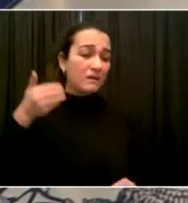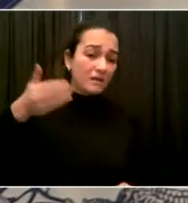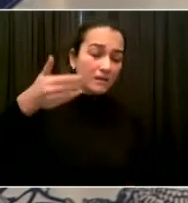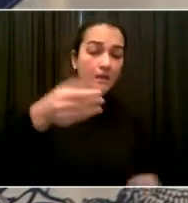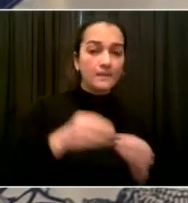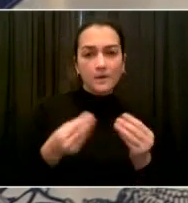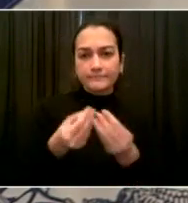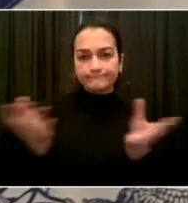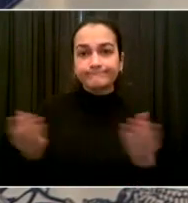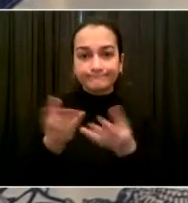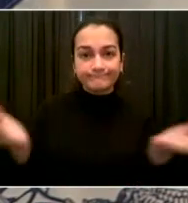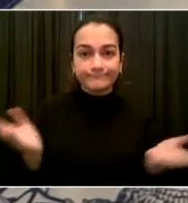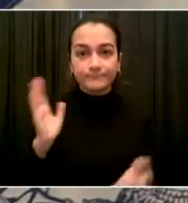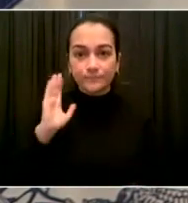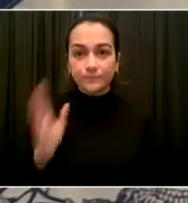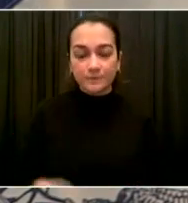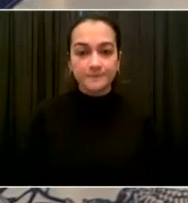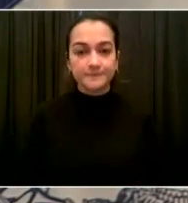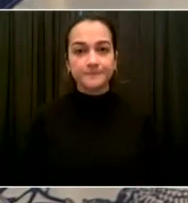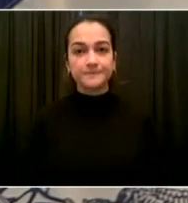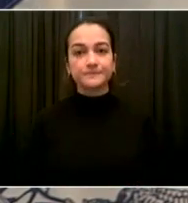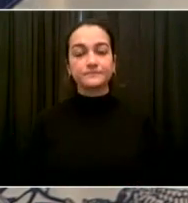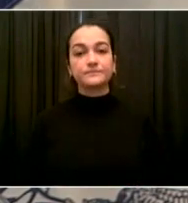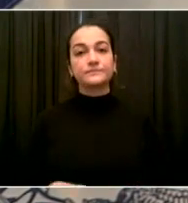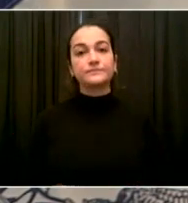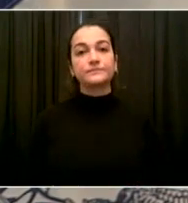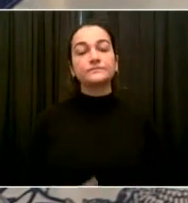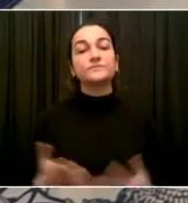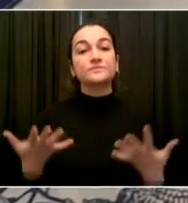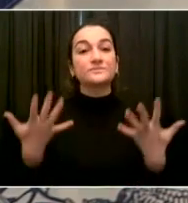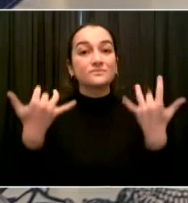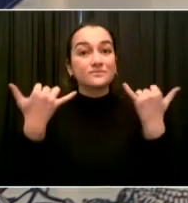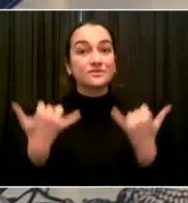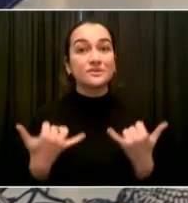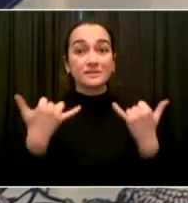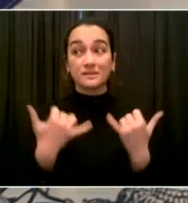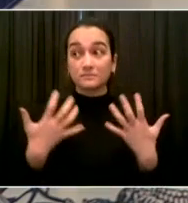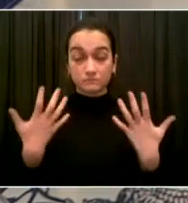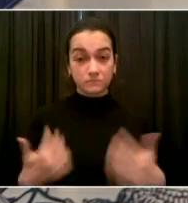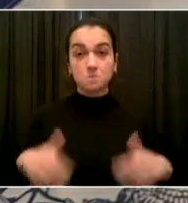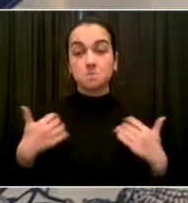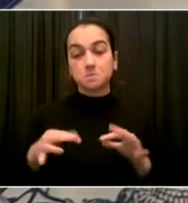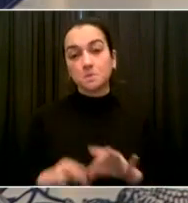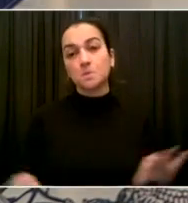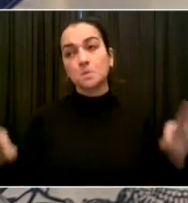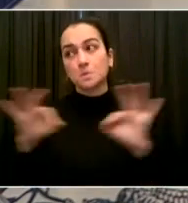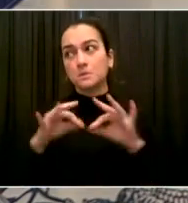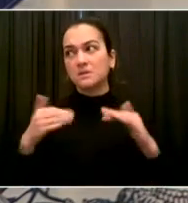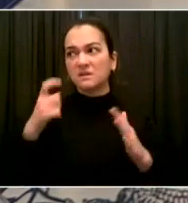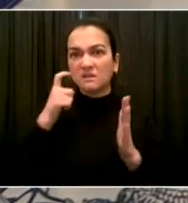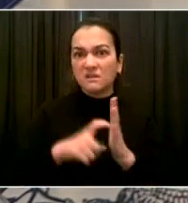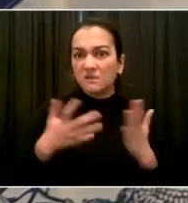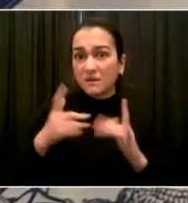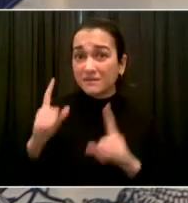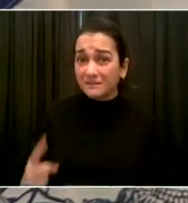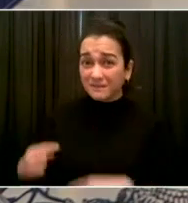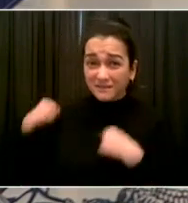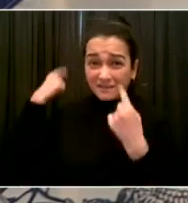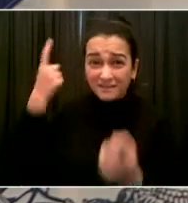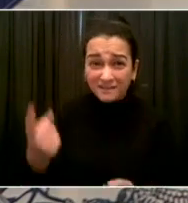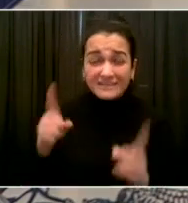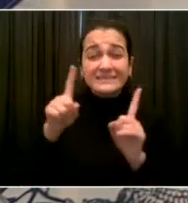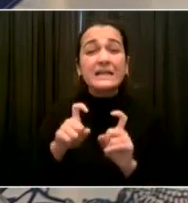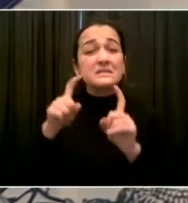more people than ever. 130,000 plus daily in the city sites. That is double the number of tests